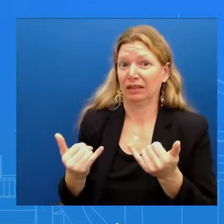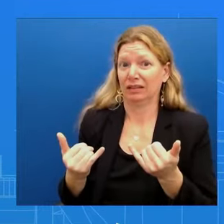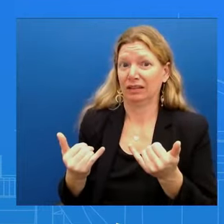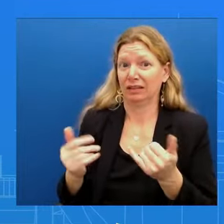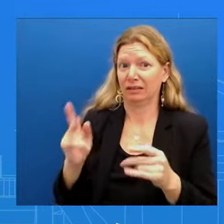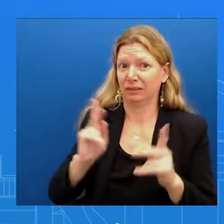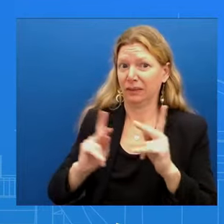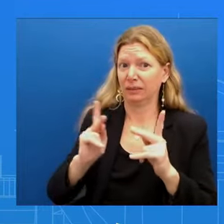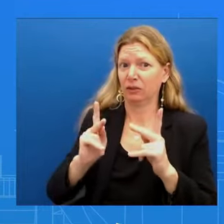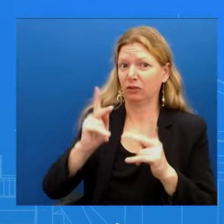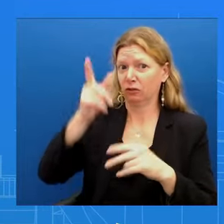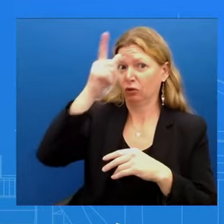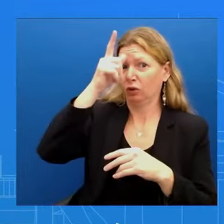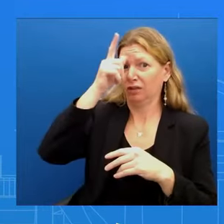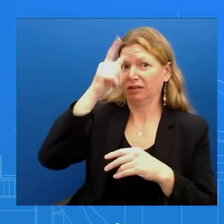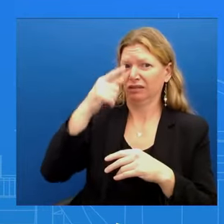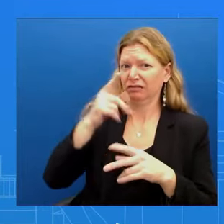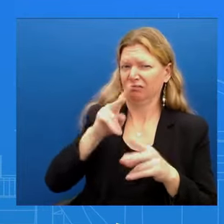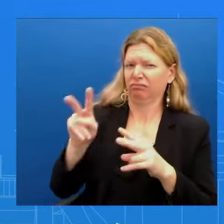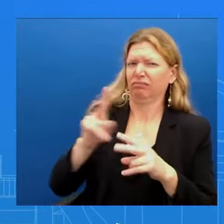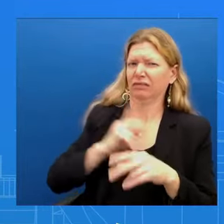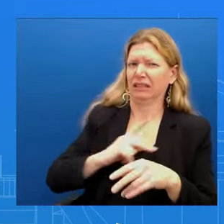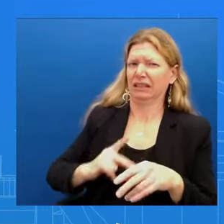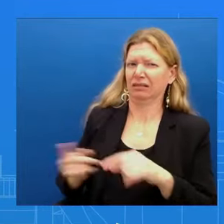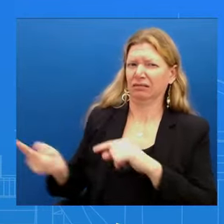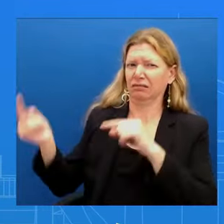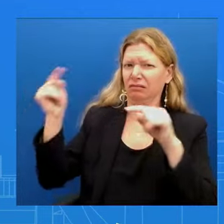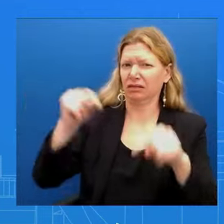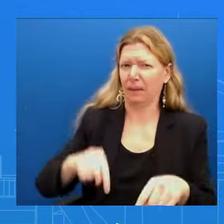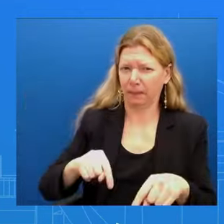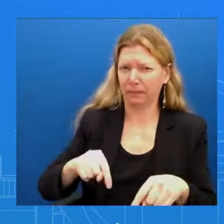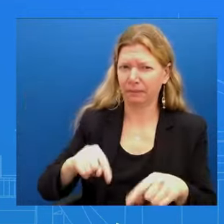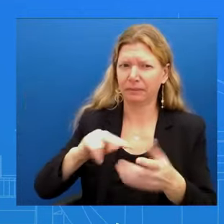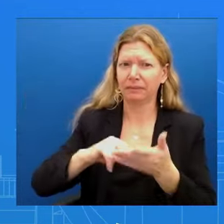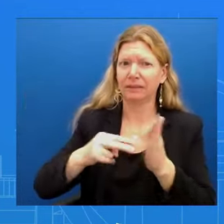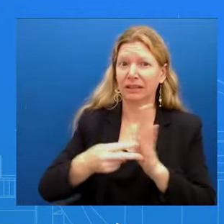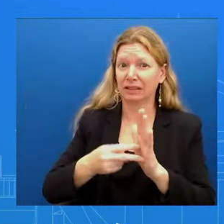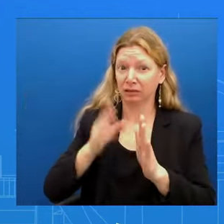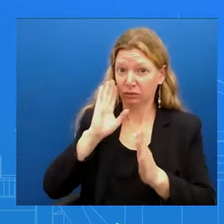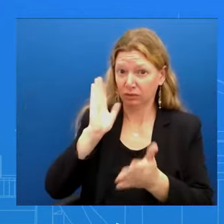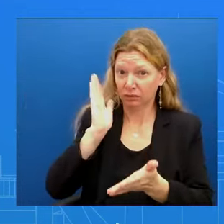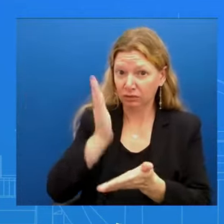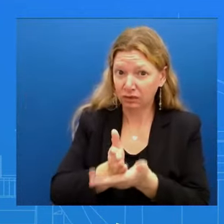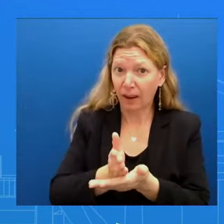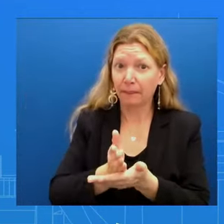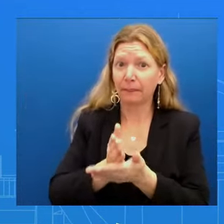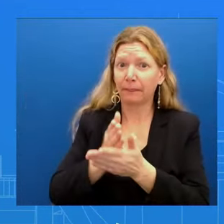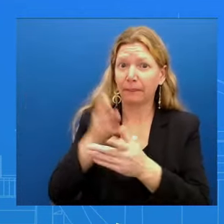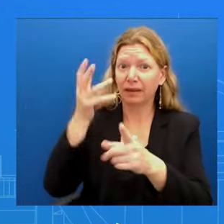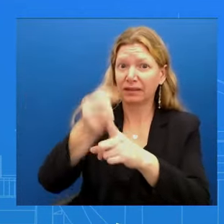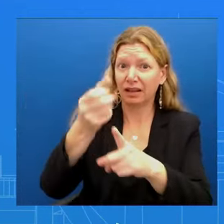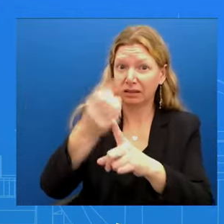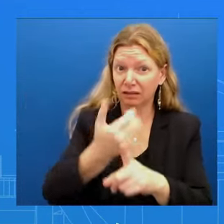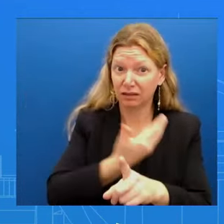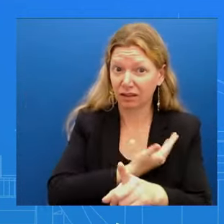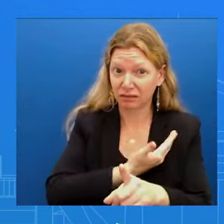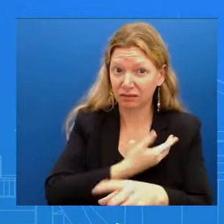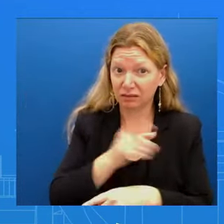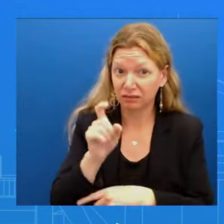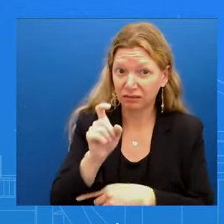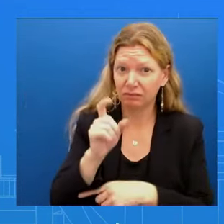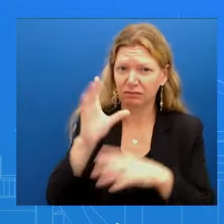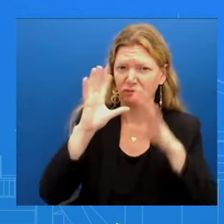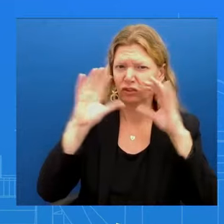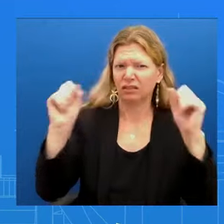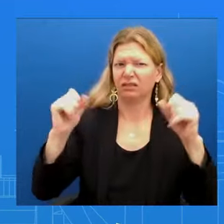for an immediate ceasefire in Gaza The president obviously has been a hard no on a ceasefire Is that going to be the position he presents